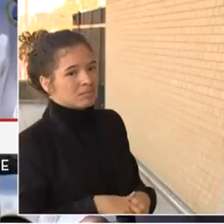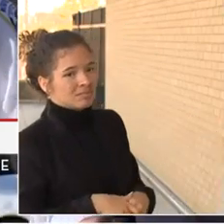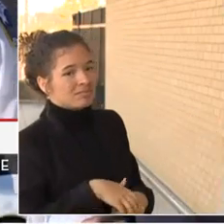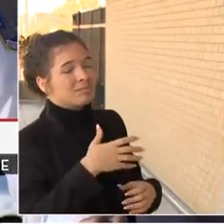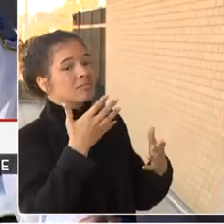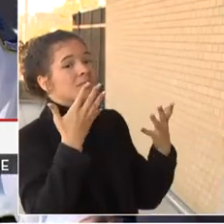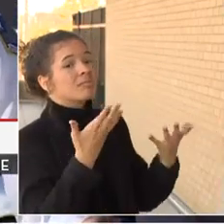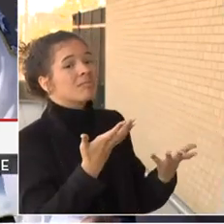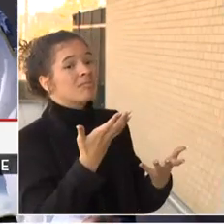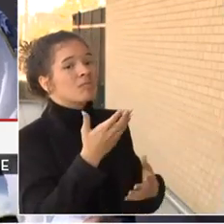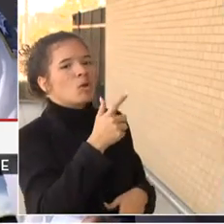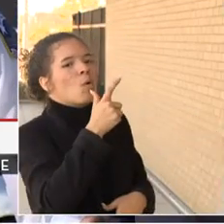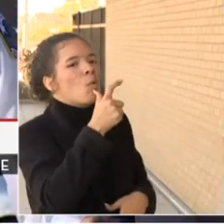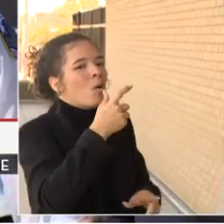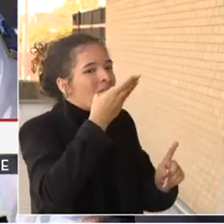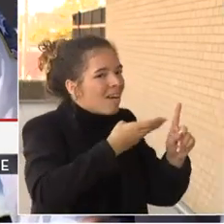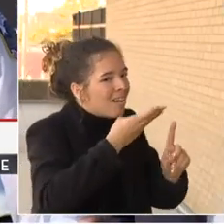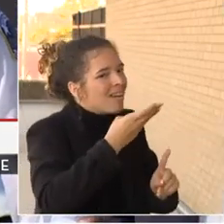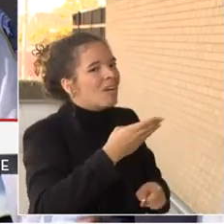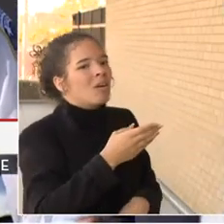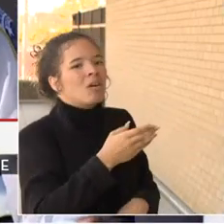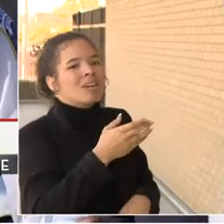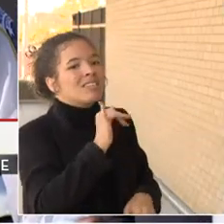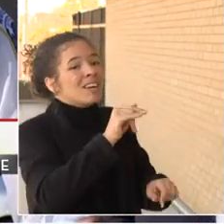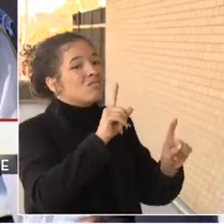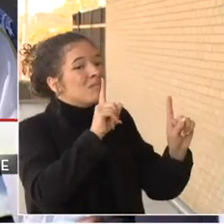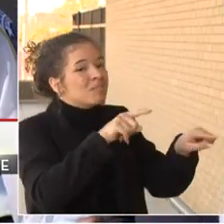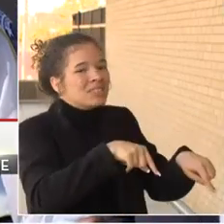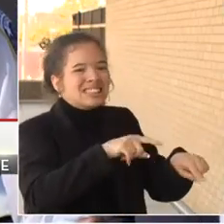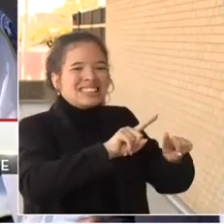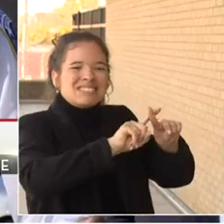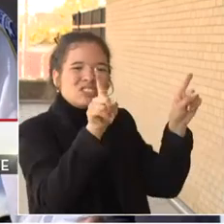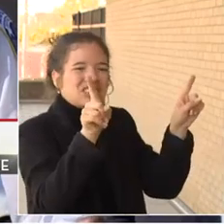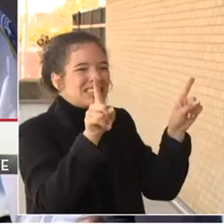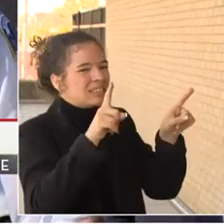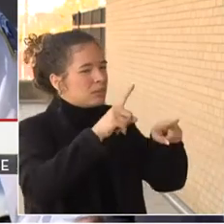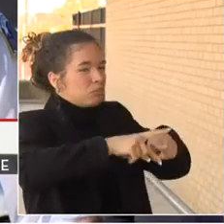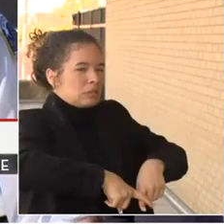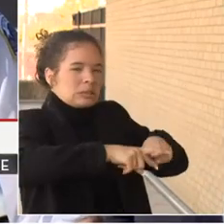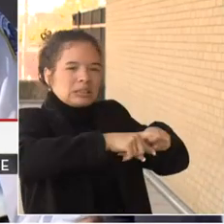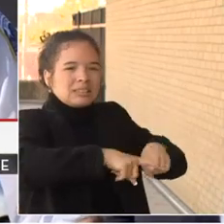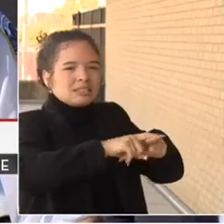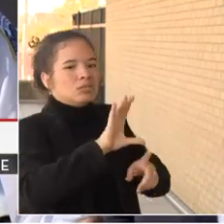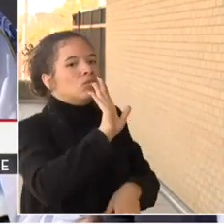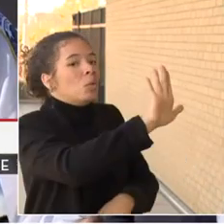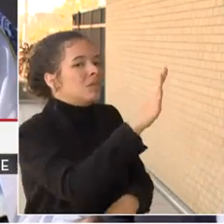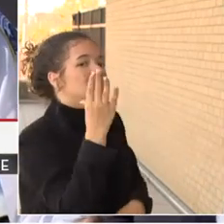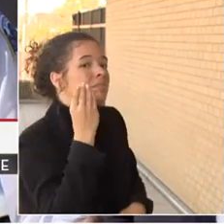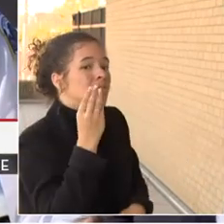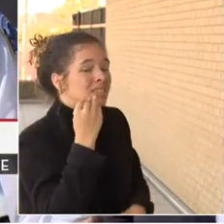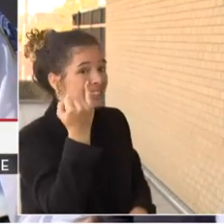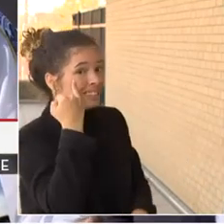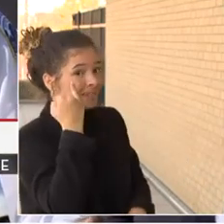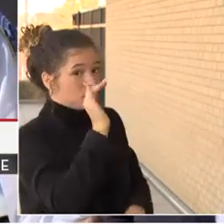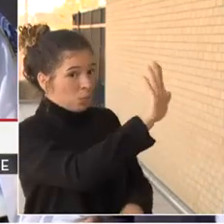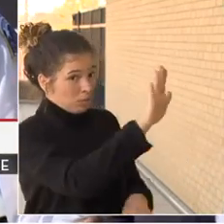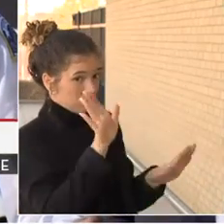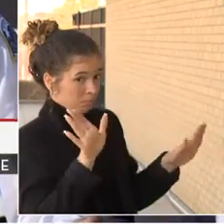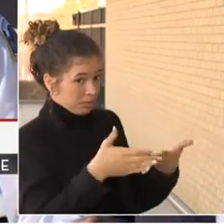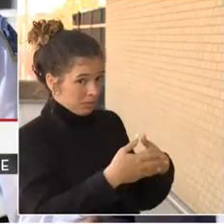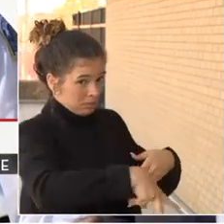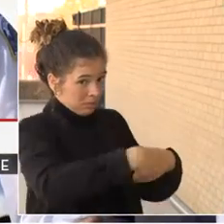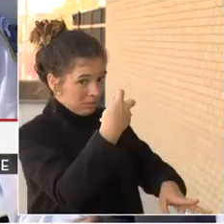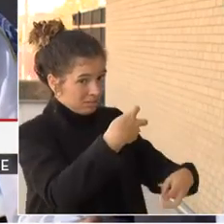differently depending on their proximity to the pain. So if you if it's your package is stolen, I mean, that that's like a